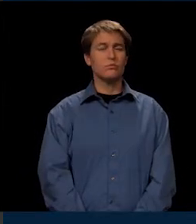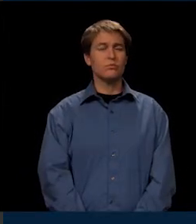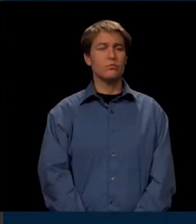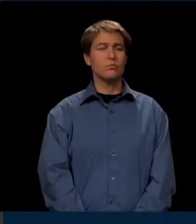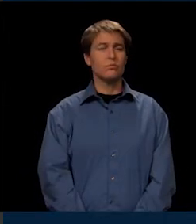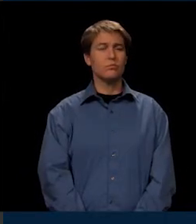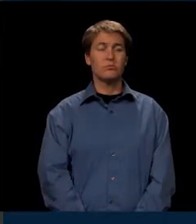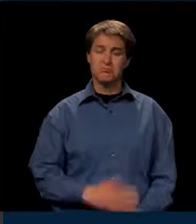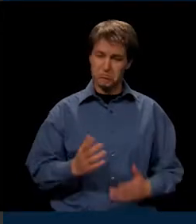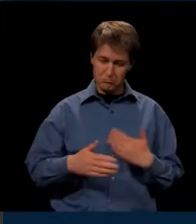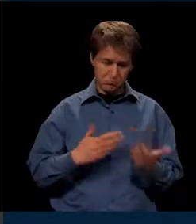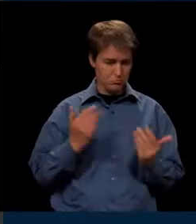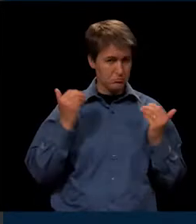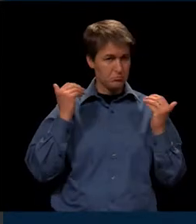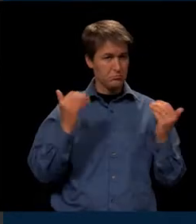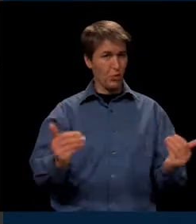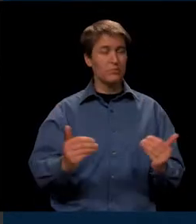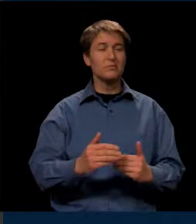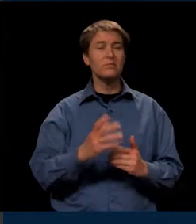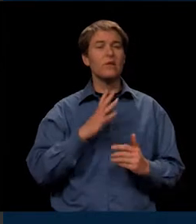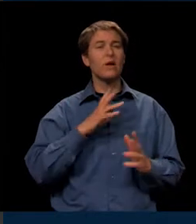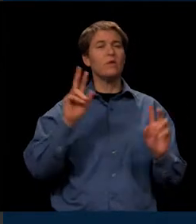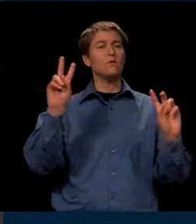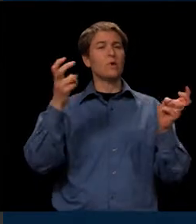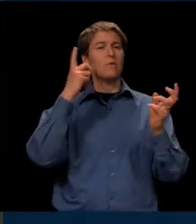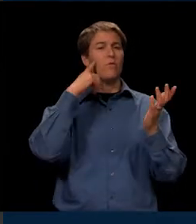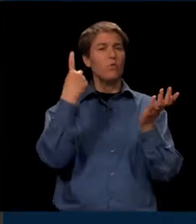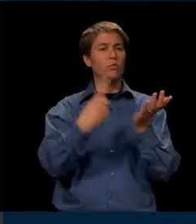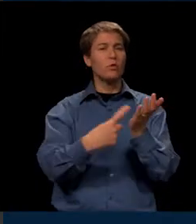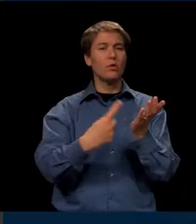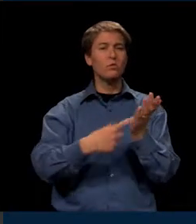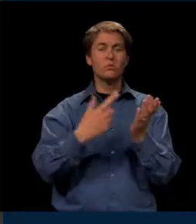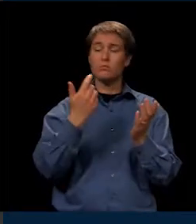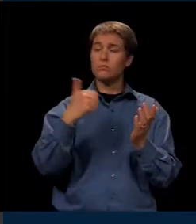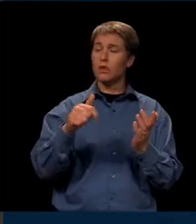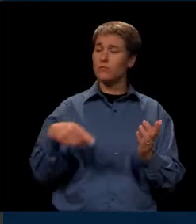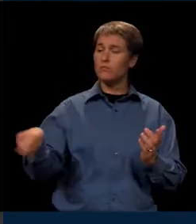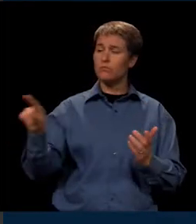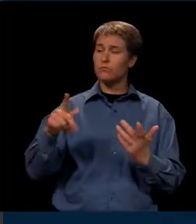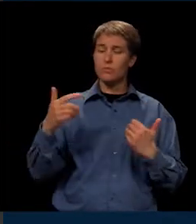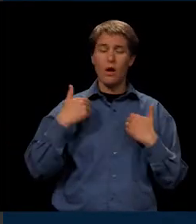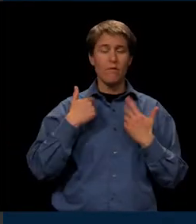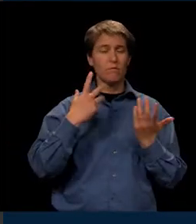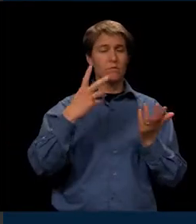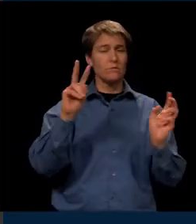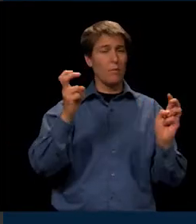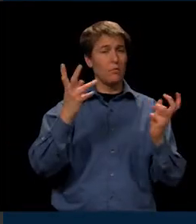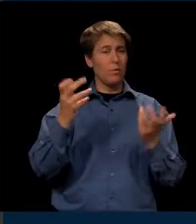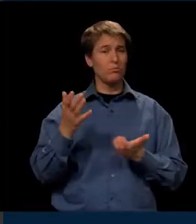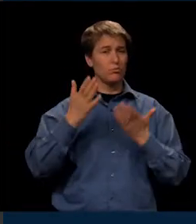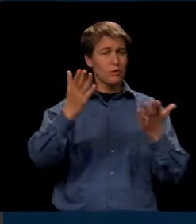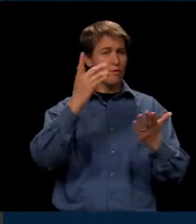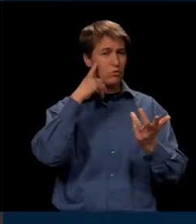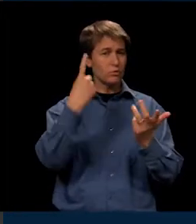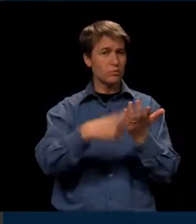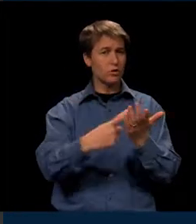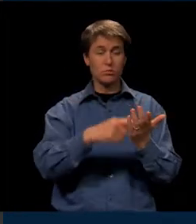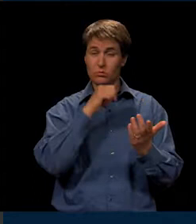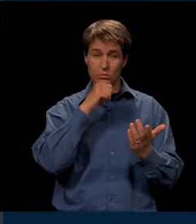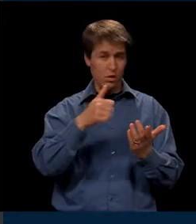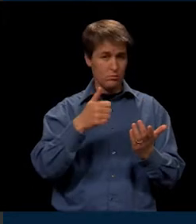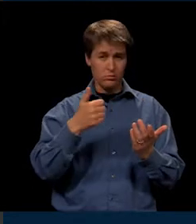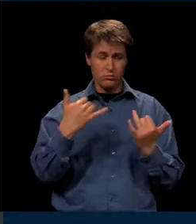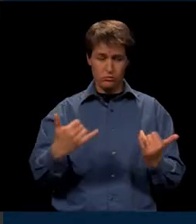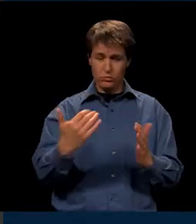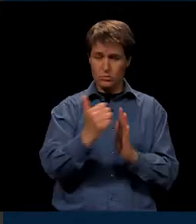We're rolling along. right. Topics for discussion. Any of the board members have any topics they'd like to bring up for discussion that are not on the agenda?